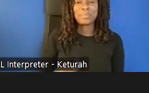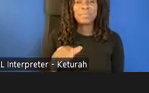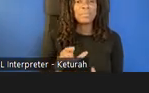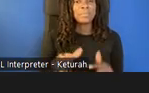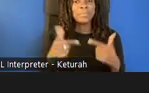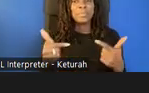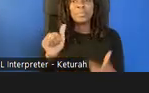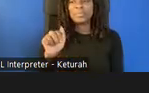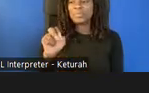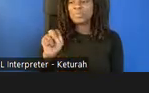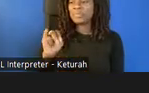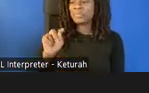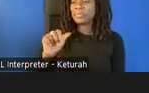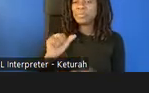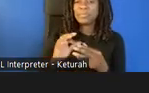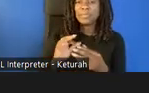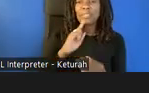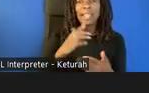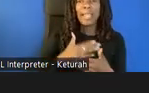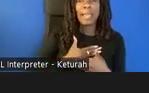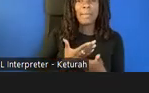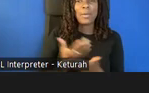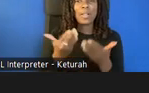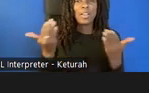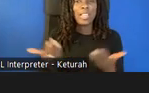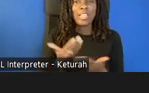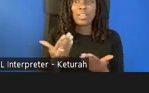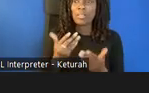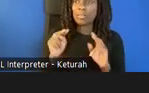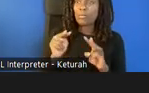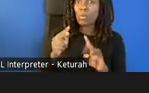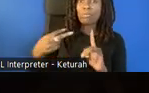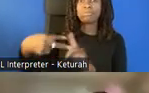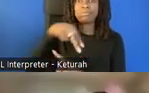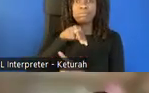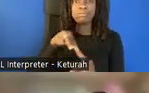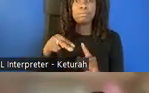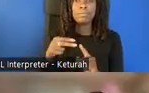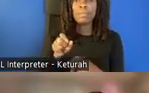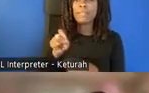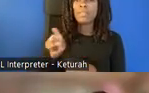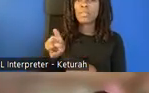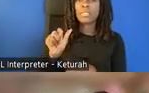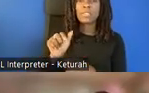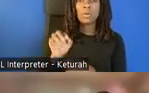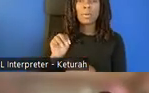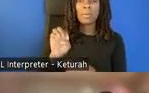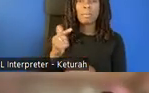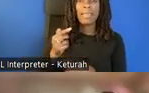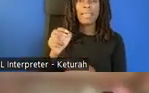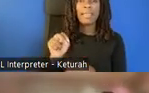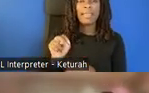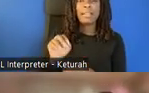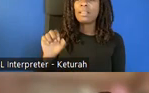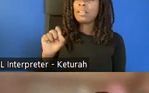perspectives. And so I'm going to start with asking the first question with Megan. So Megan, can you tell us what is STEMI